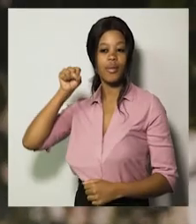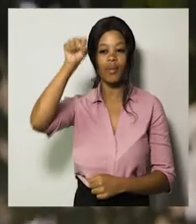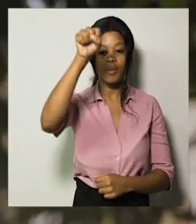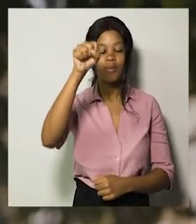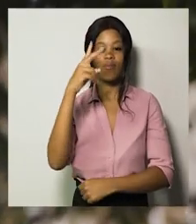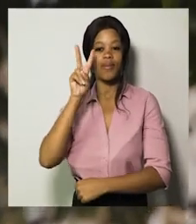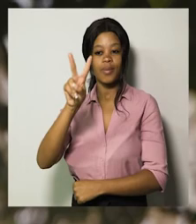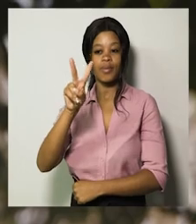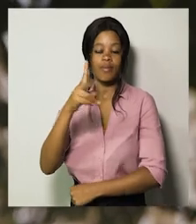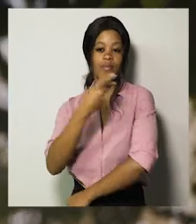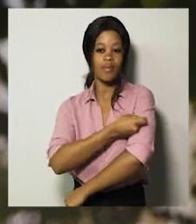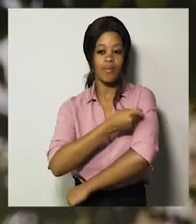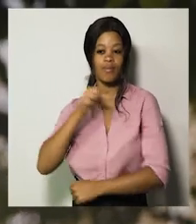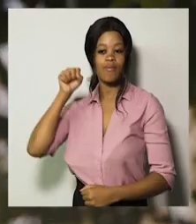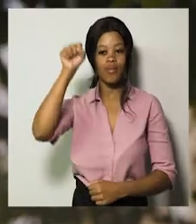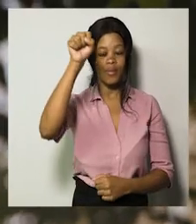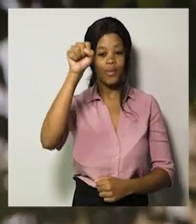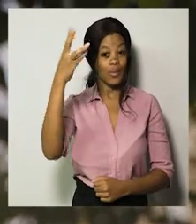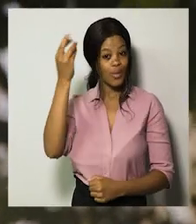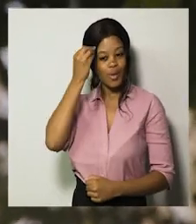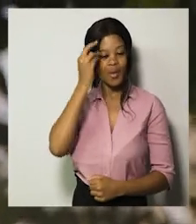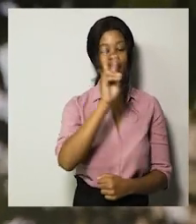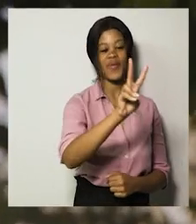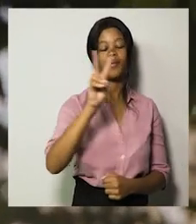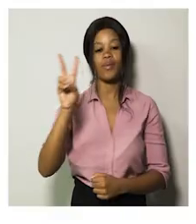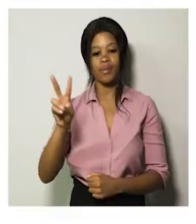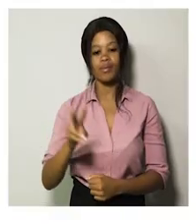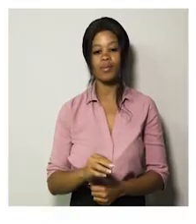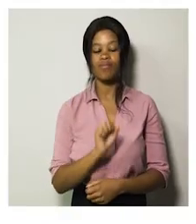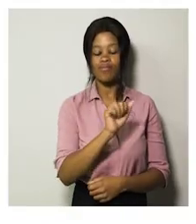africans join my team and get vaccinated